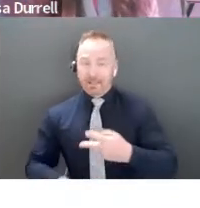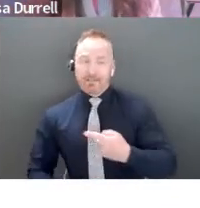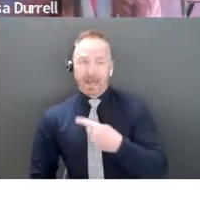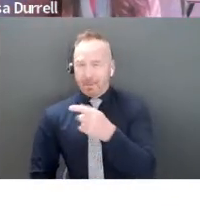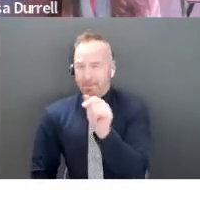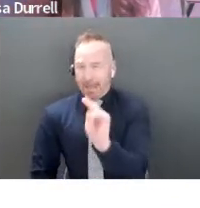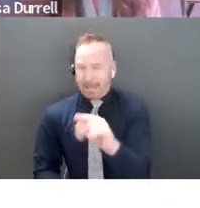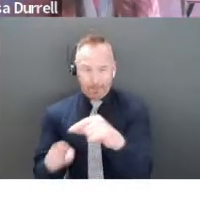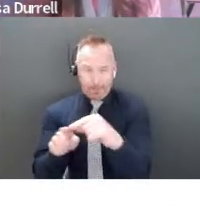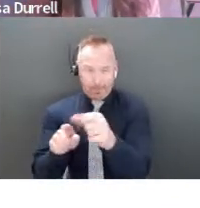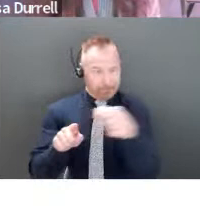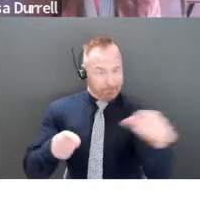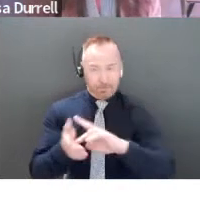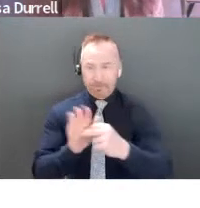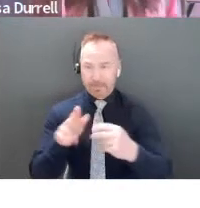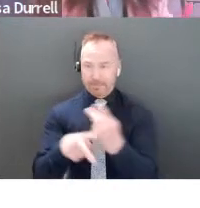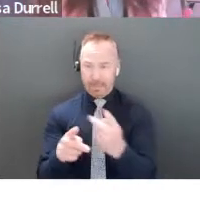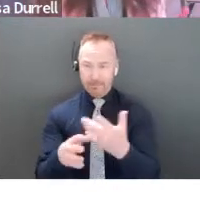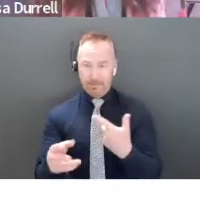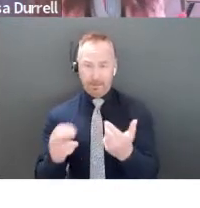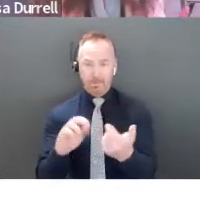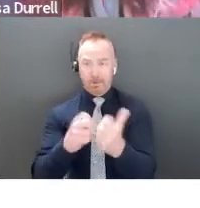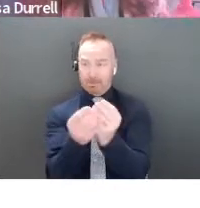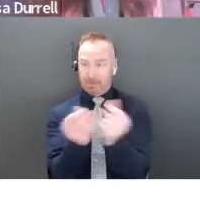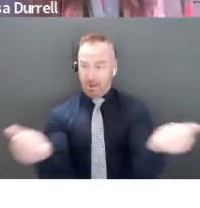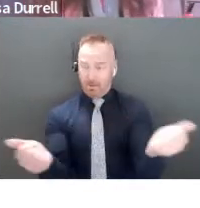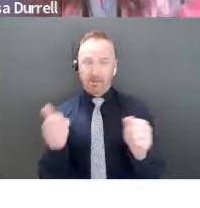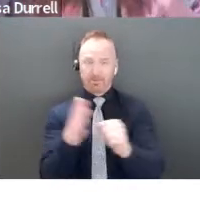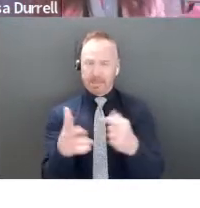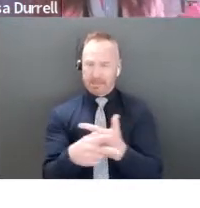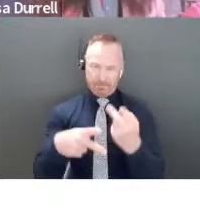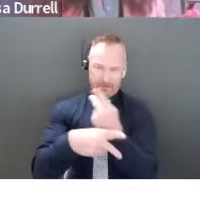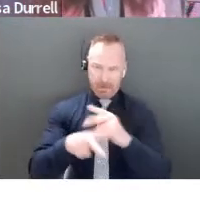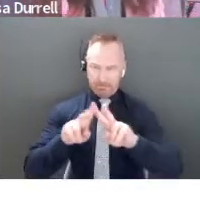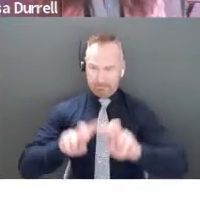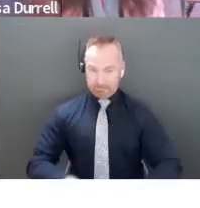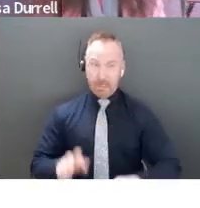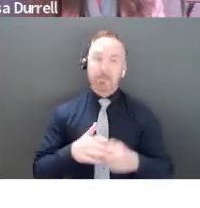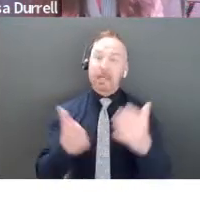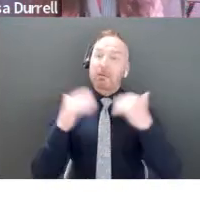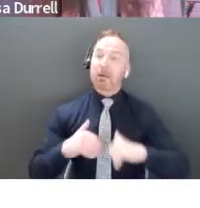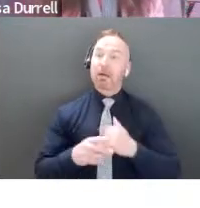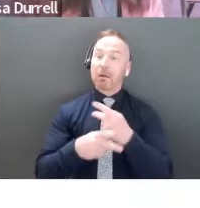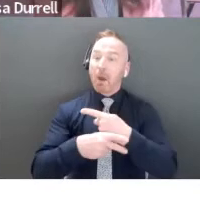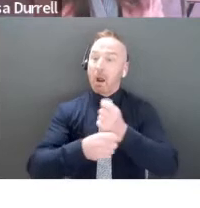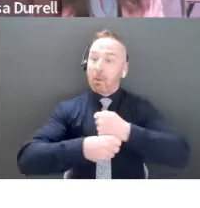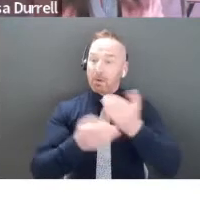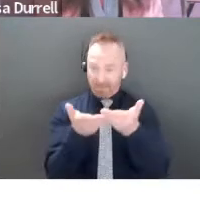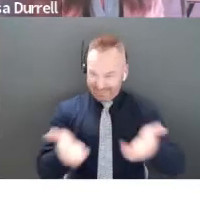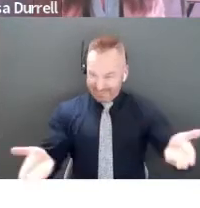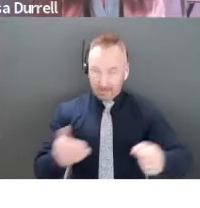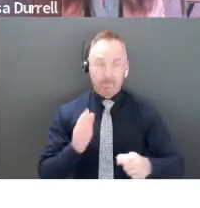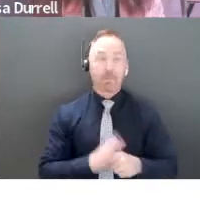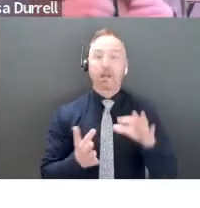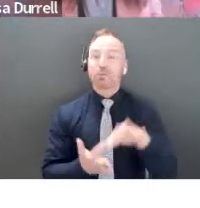that's going to be in your solution. Then your product is absolutely rational. It is a thing. What's unique is rational.